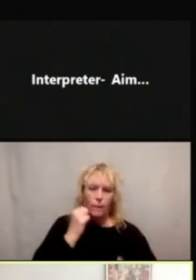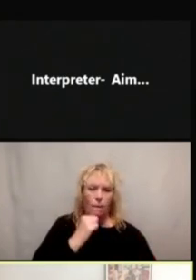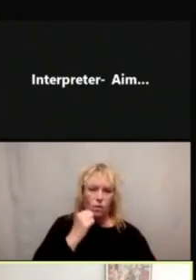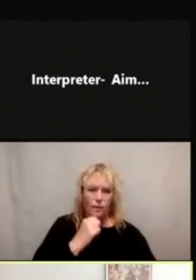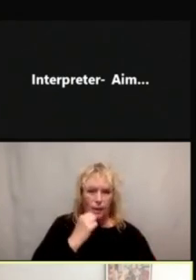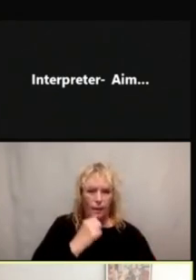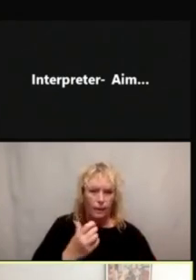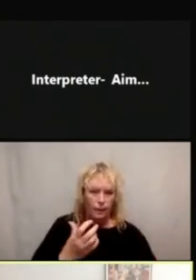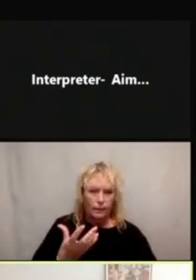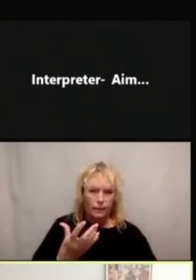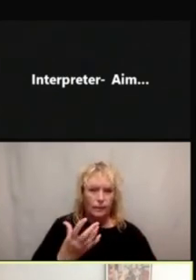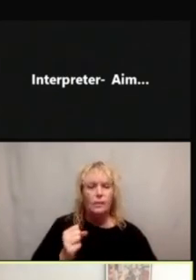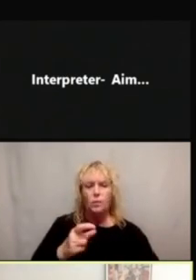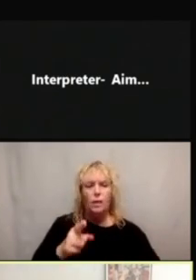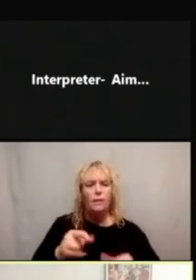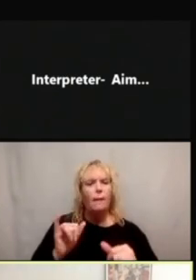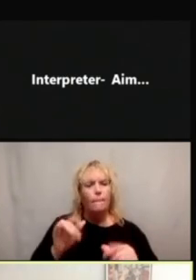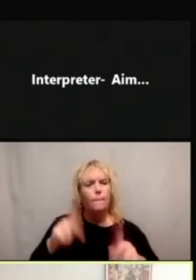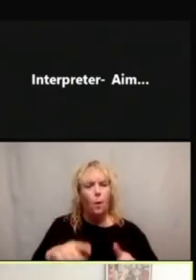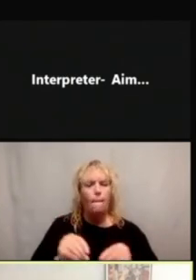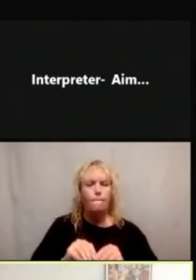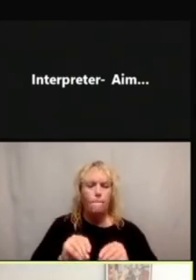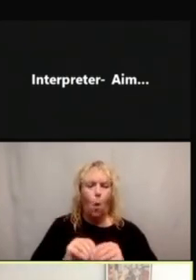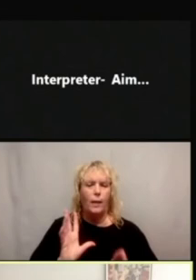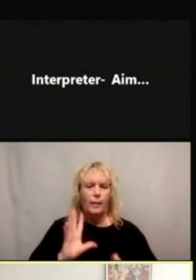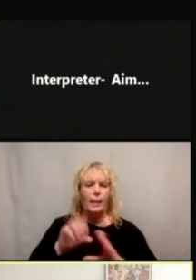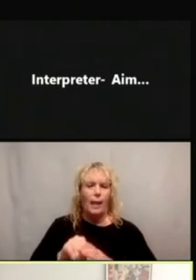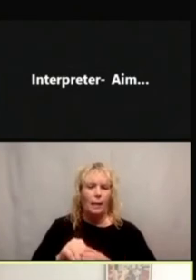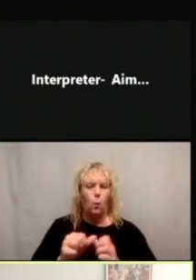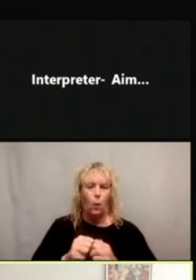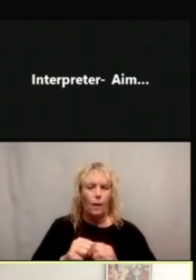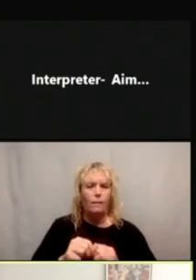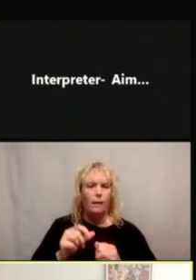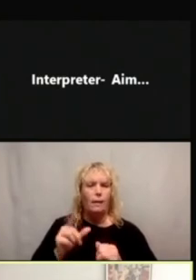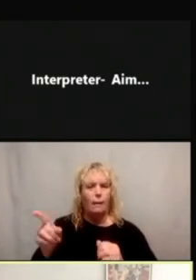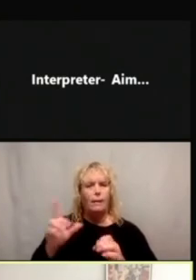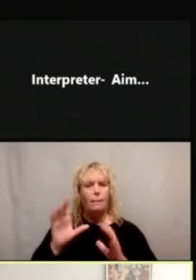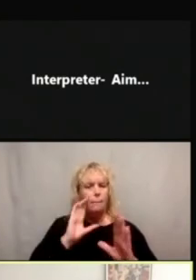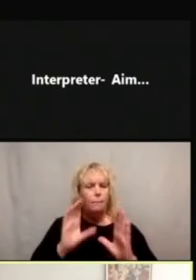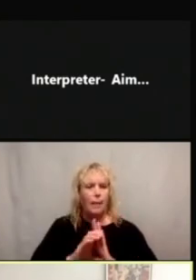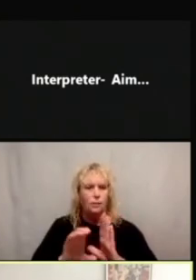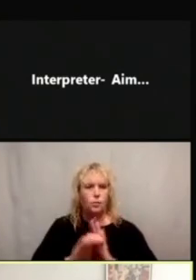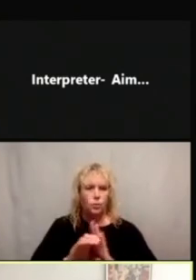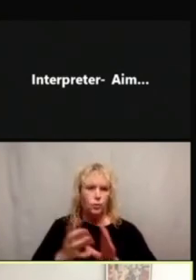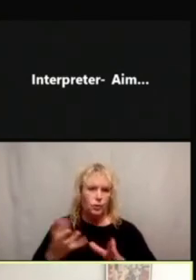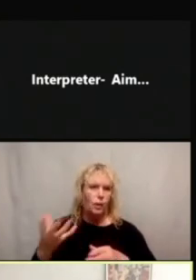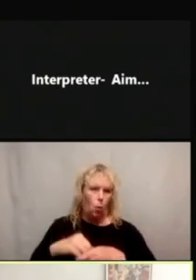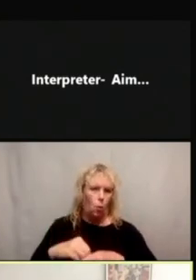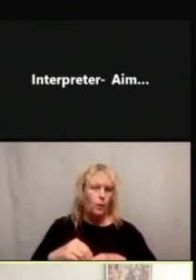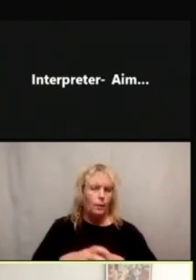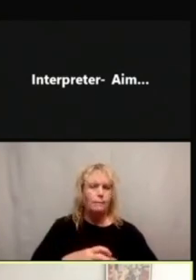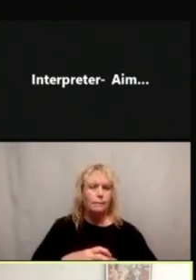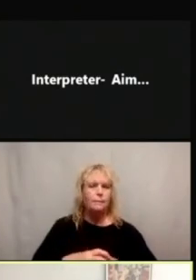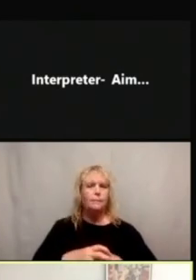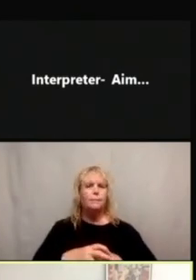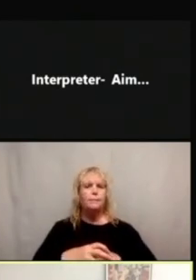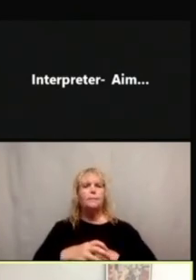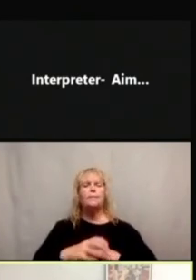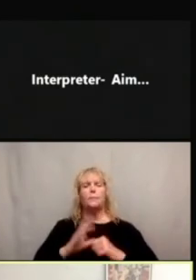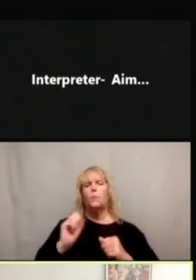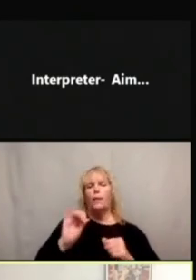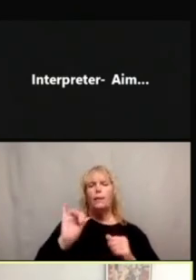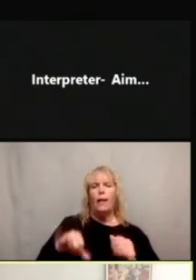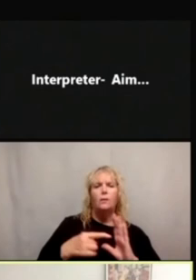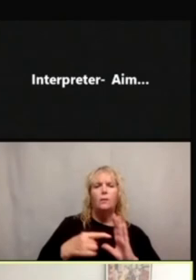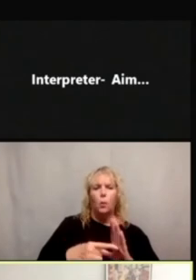person was more engaged with the version with the with the pictograms included. So I think that goes to show that